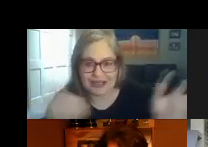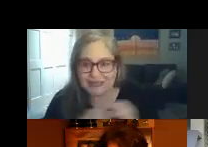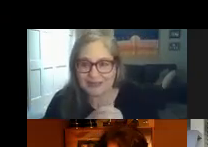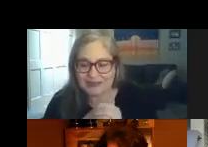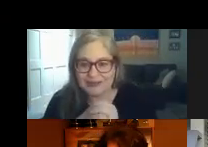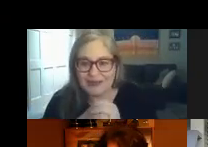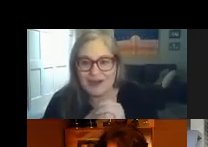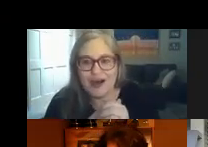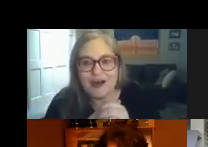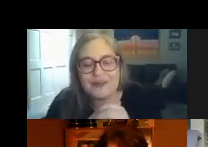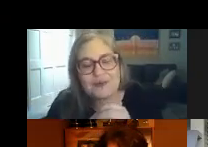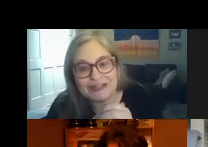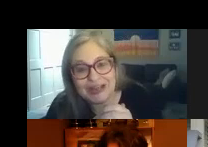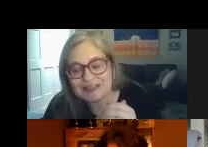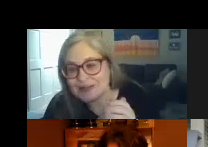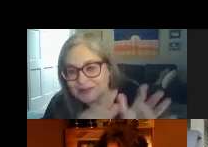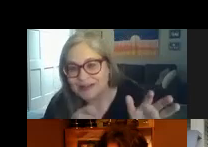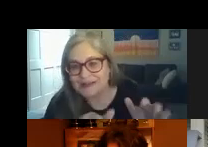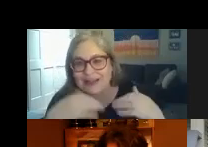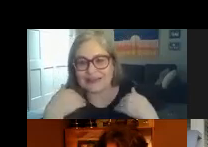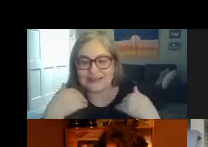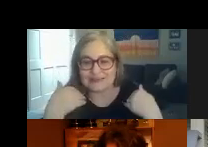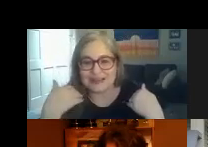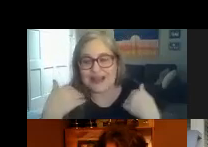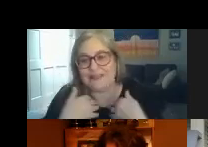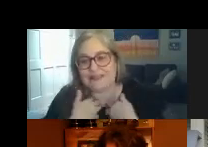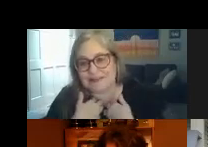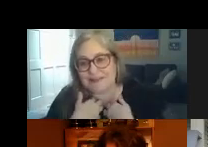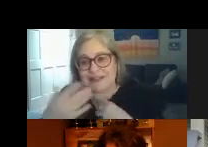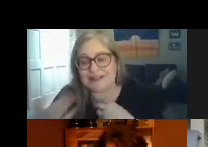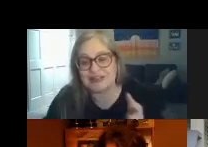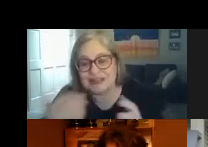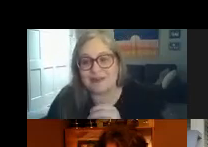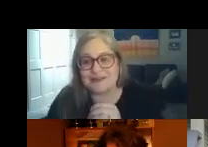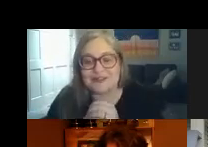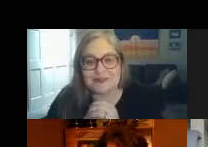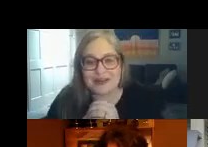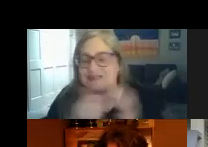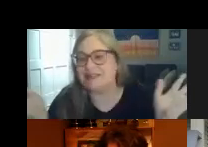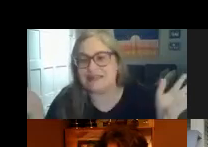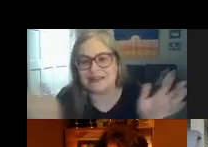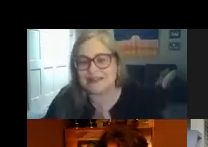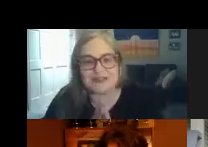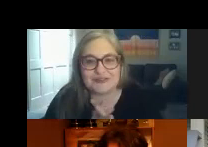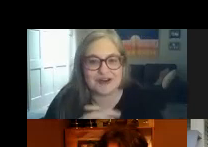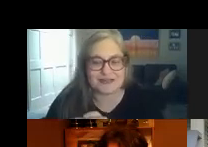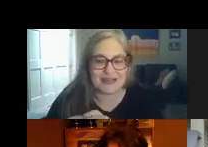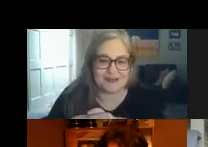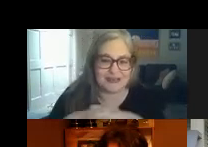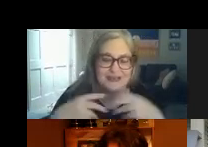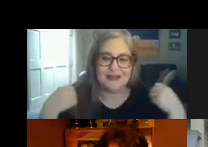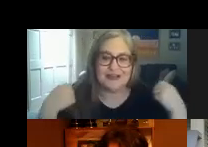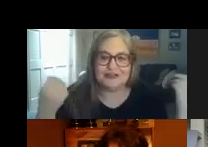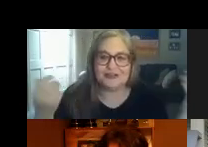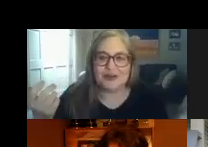or an iep often what it ends up looking like at least this is in my district i'm going to assume and i see this in districts across the